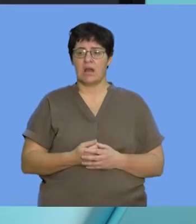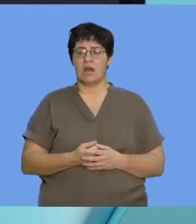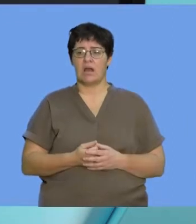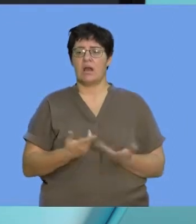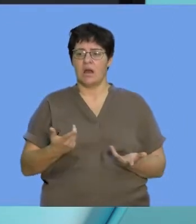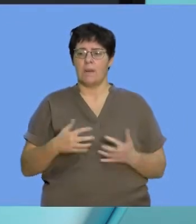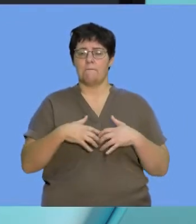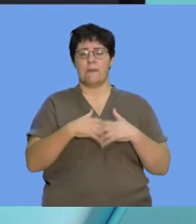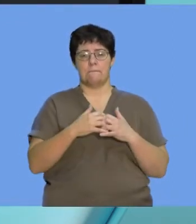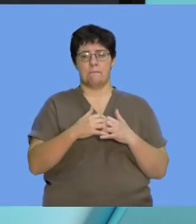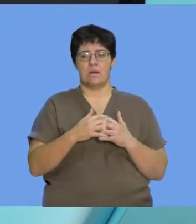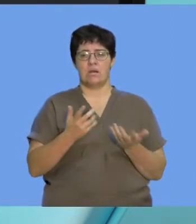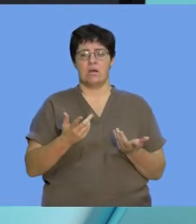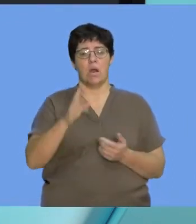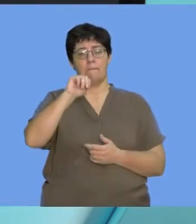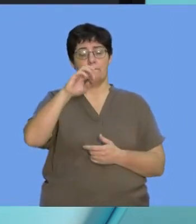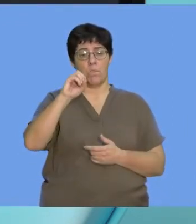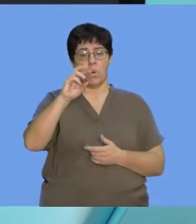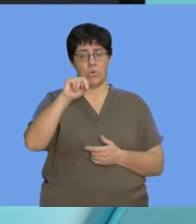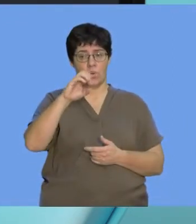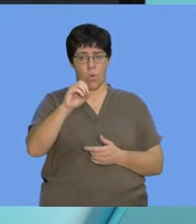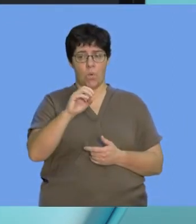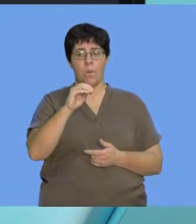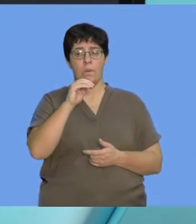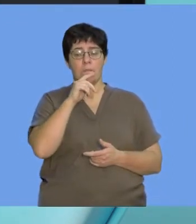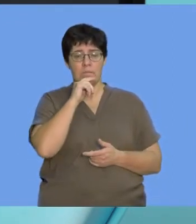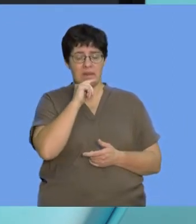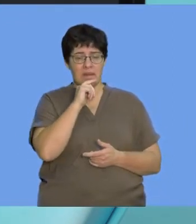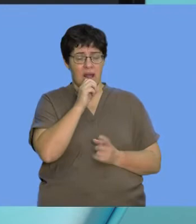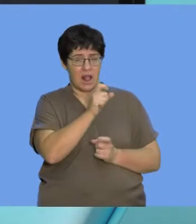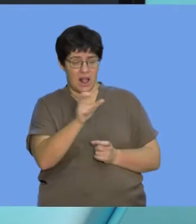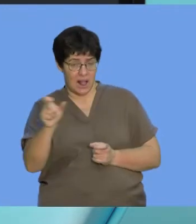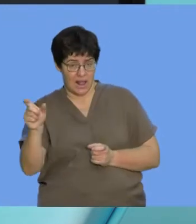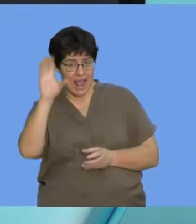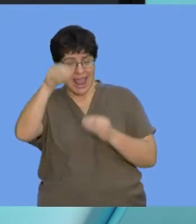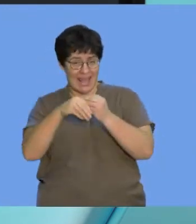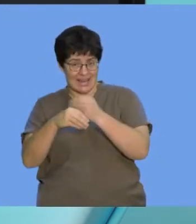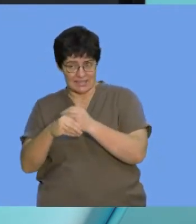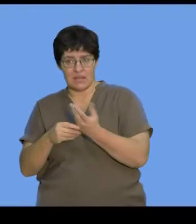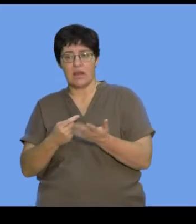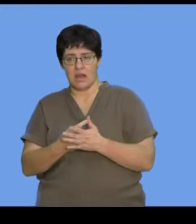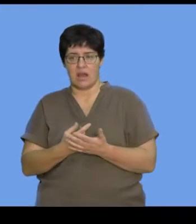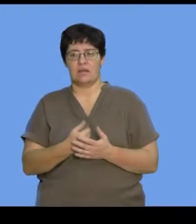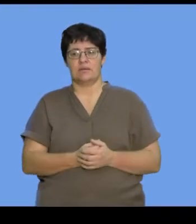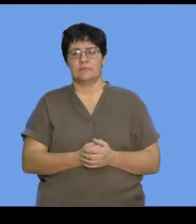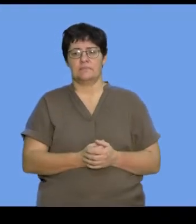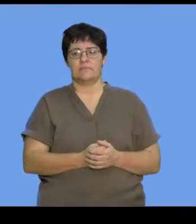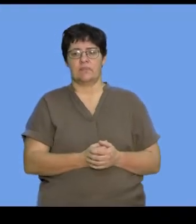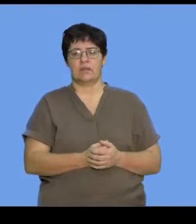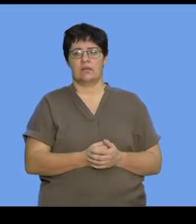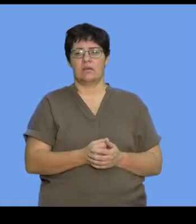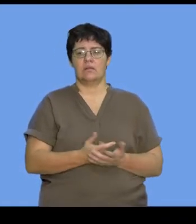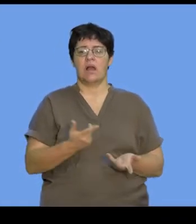is monomers. So, the monomers of DNA are called nucleotides. Let's get back into it. So, a